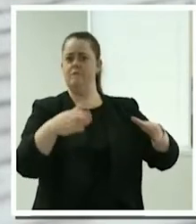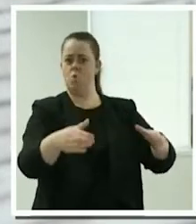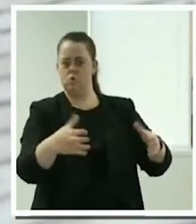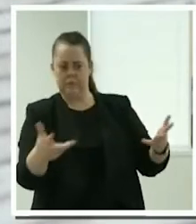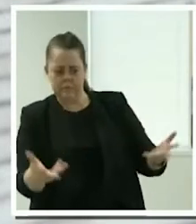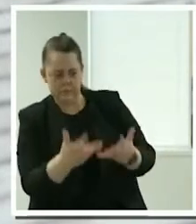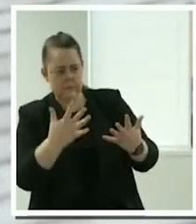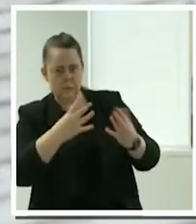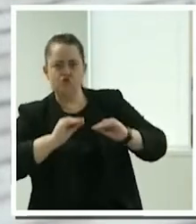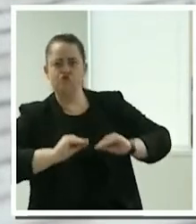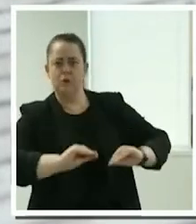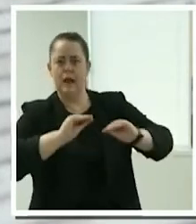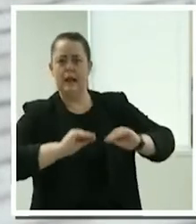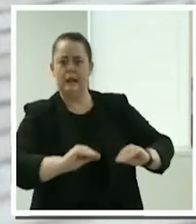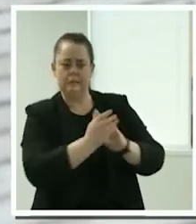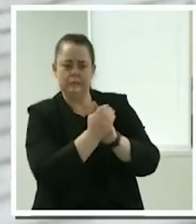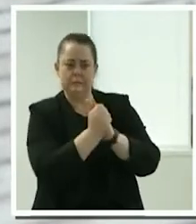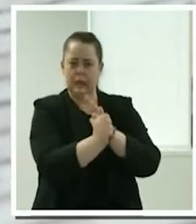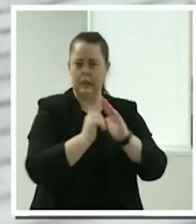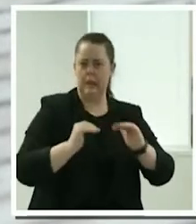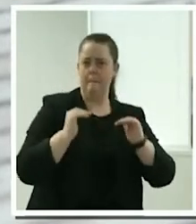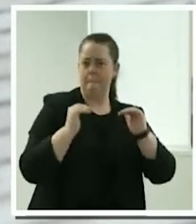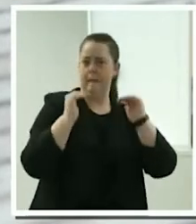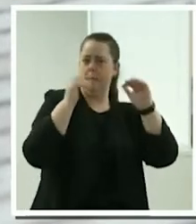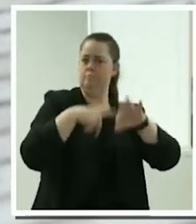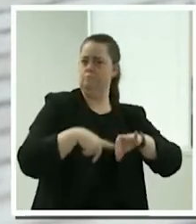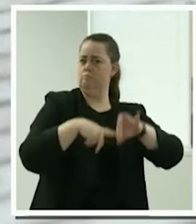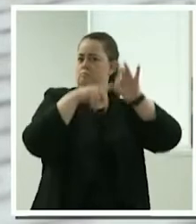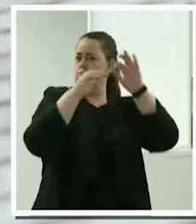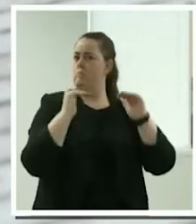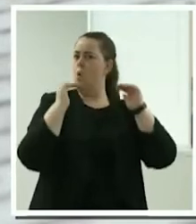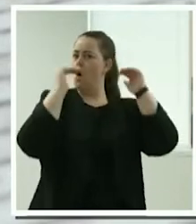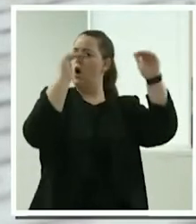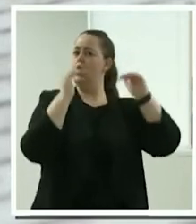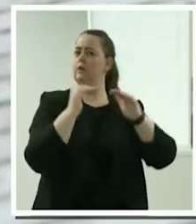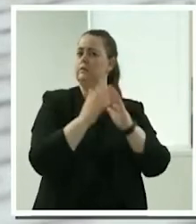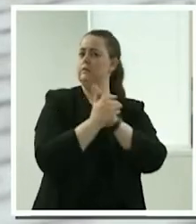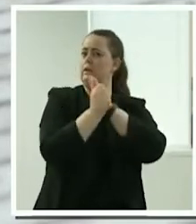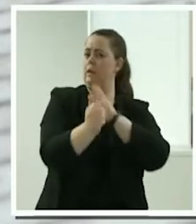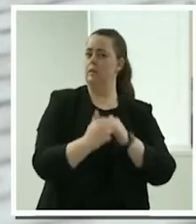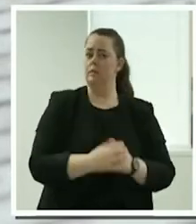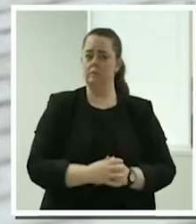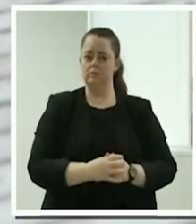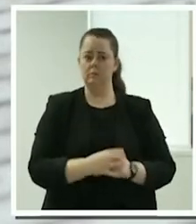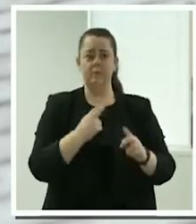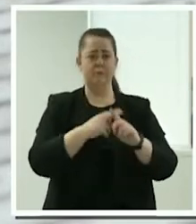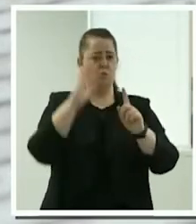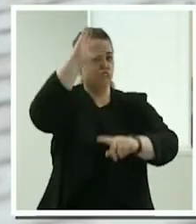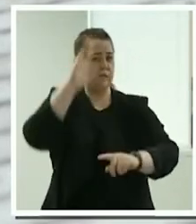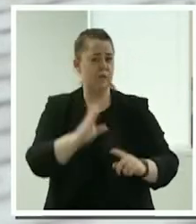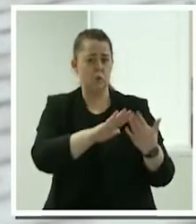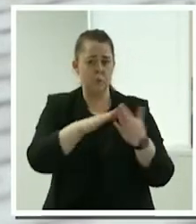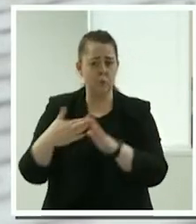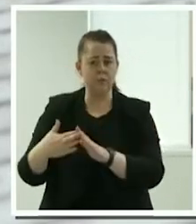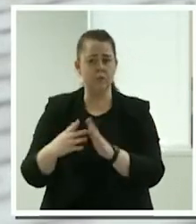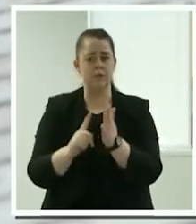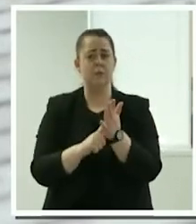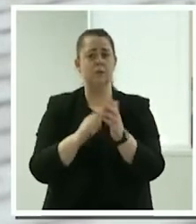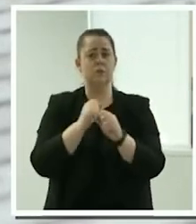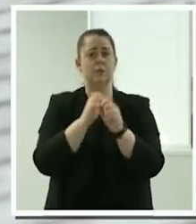such as regional, rural and remote communities, Aboriginal and Torres Strait Islander communities, LGBTQ communities and